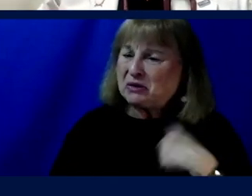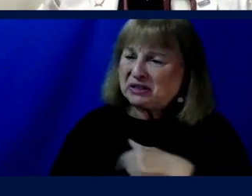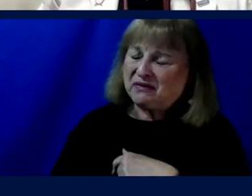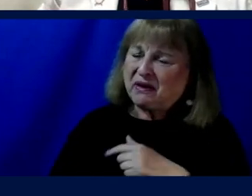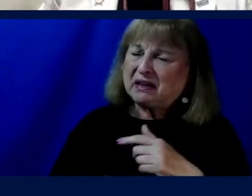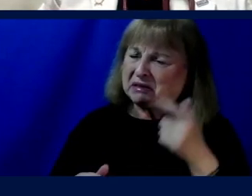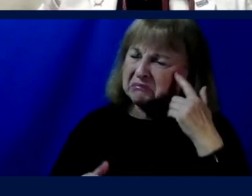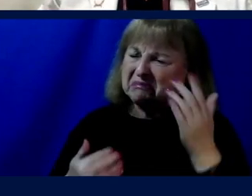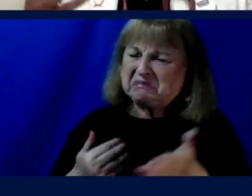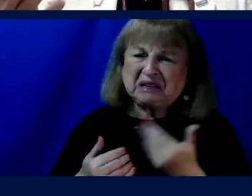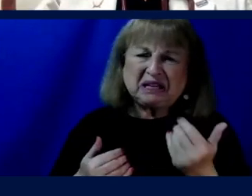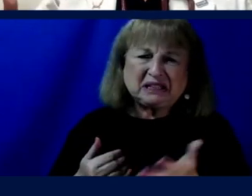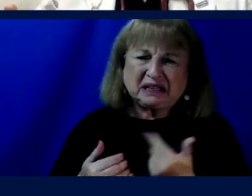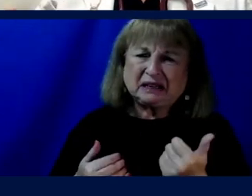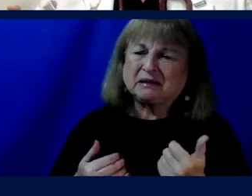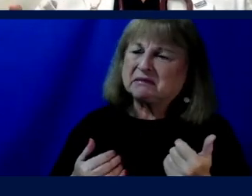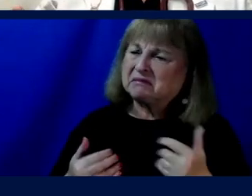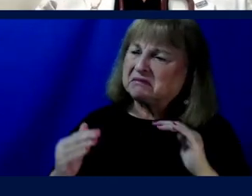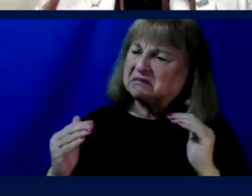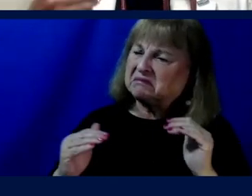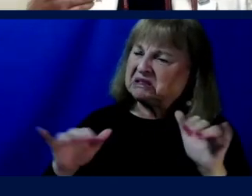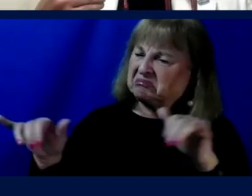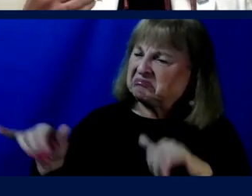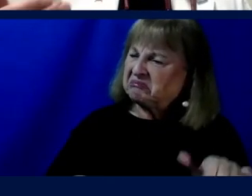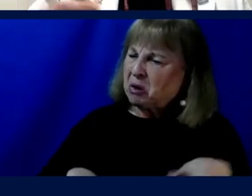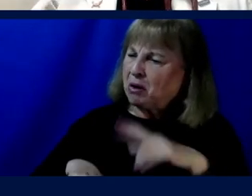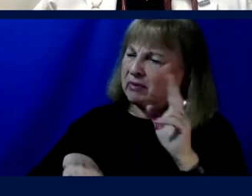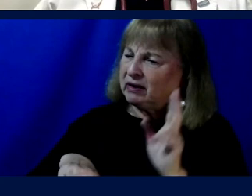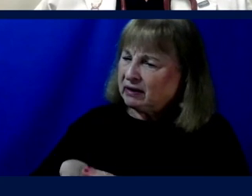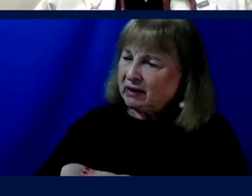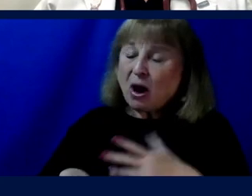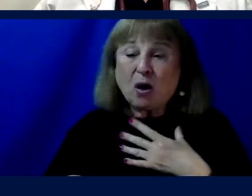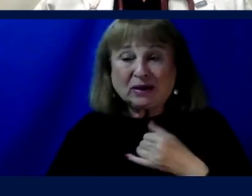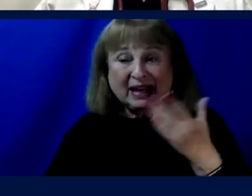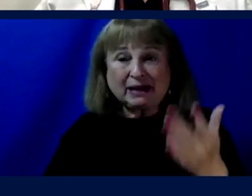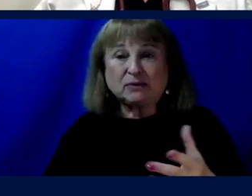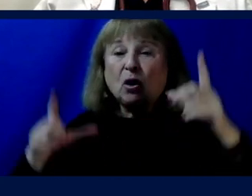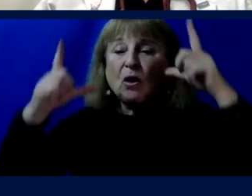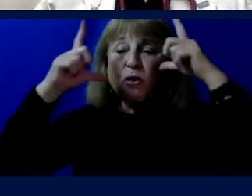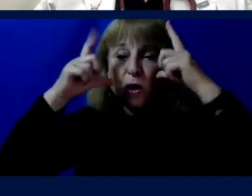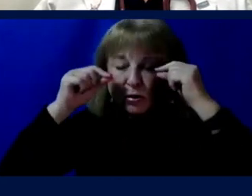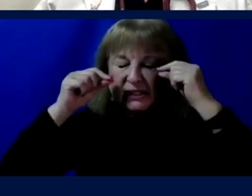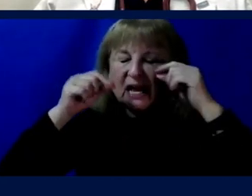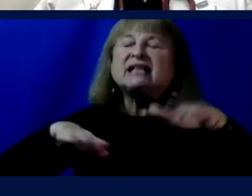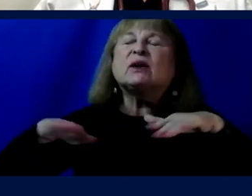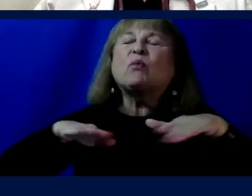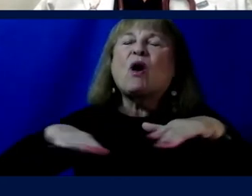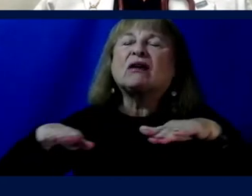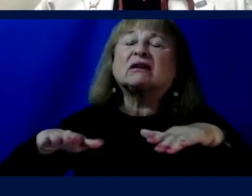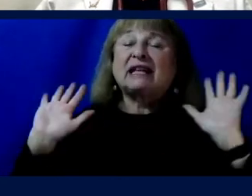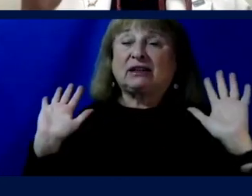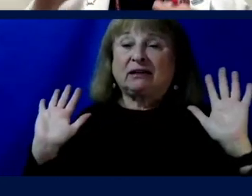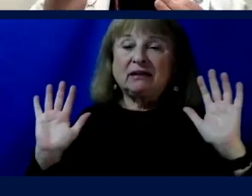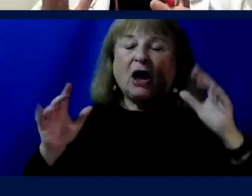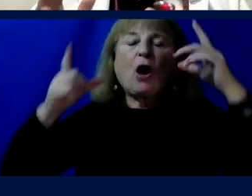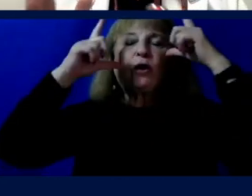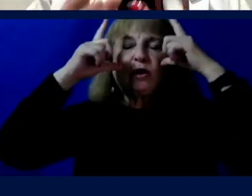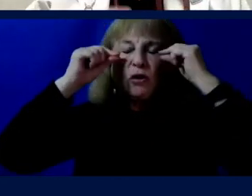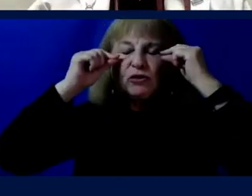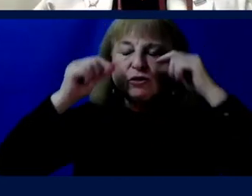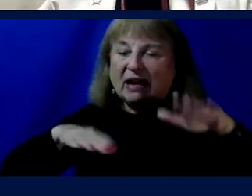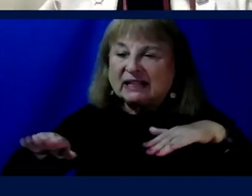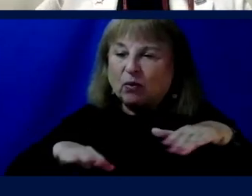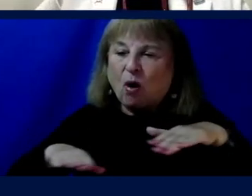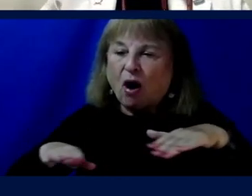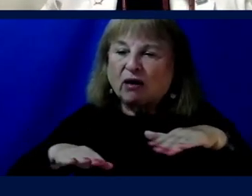to propel with two legs would consider to be fairly standard. We would like him to close his eyes and walk. That's it. Close his eyes and